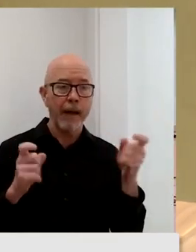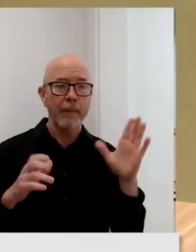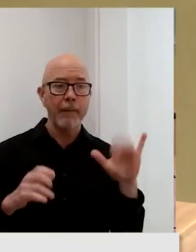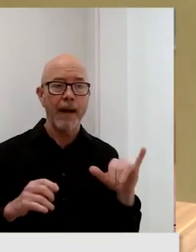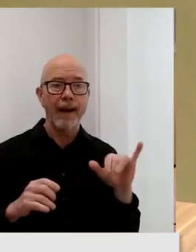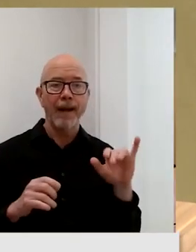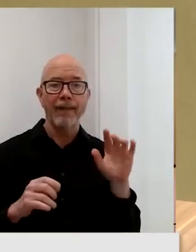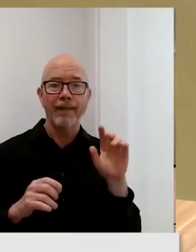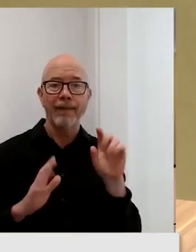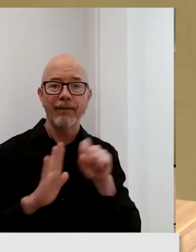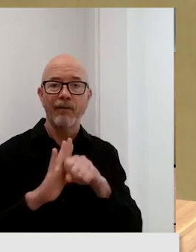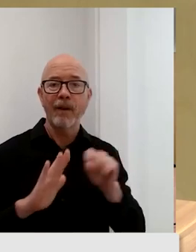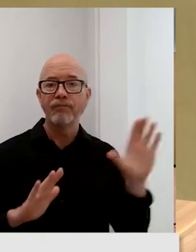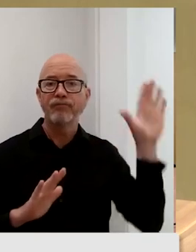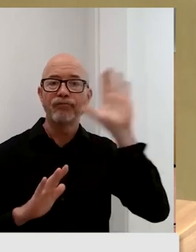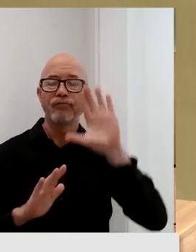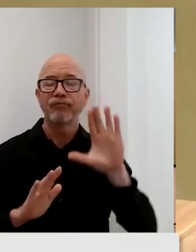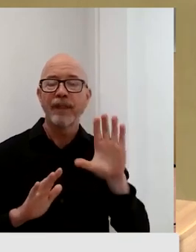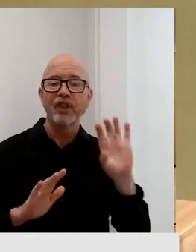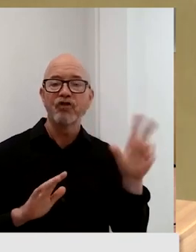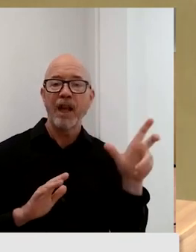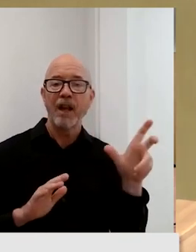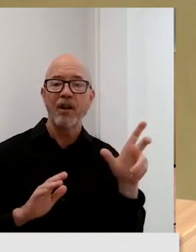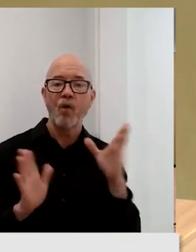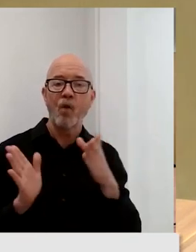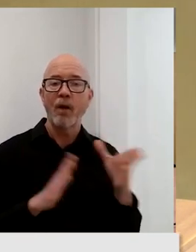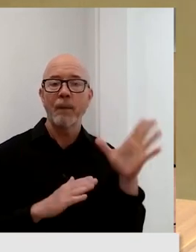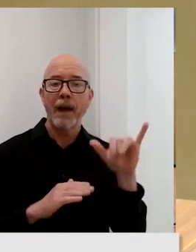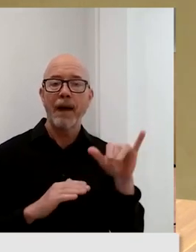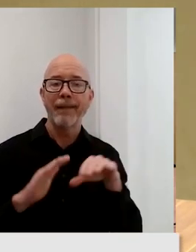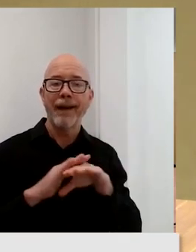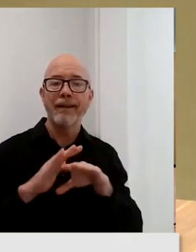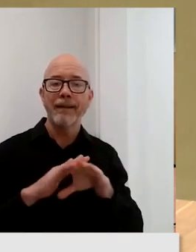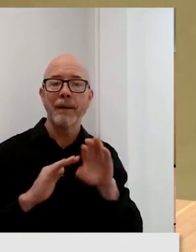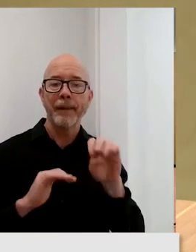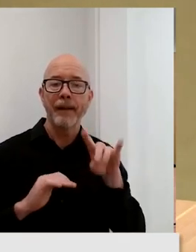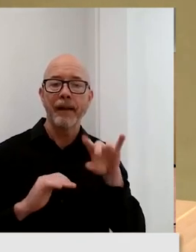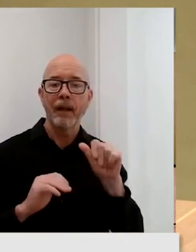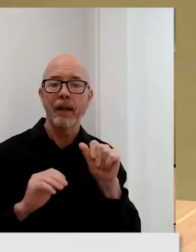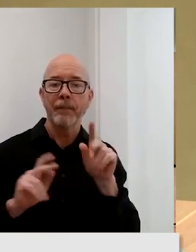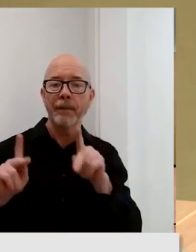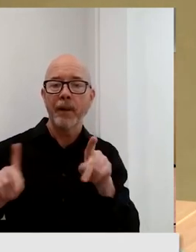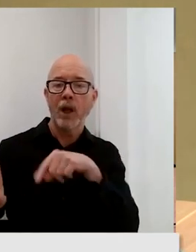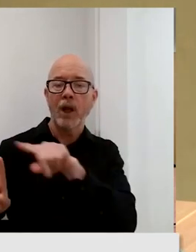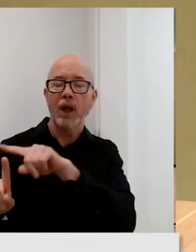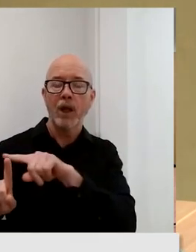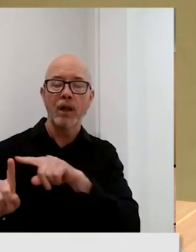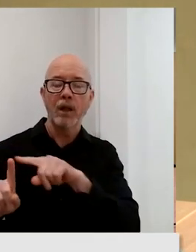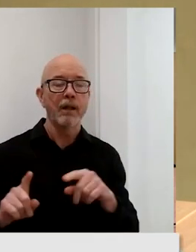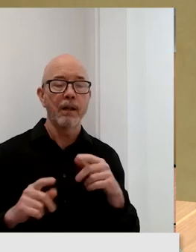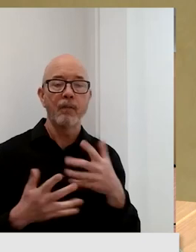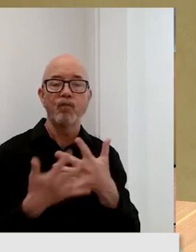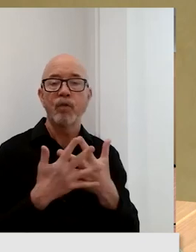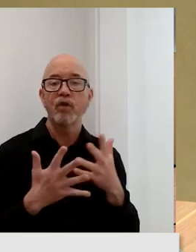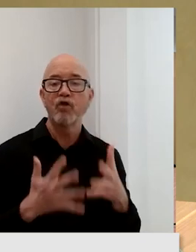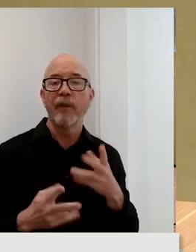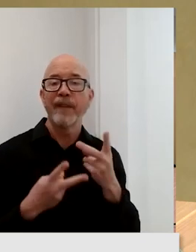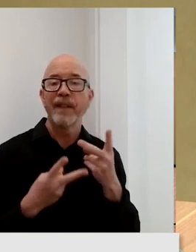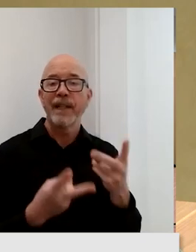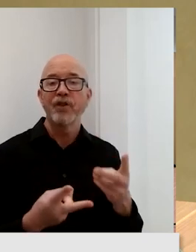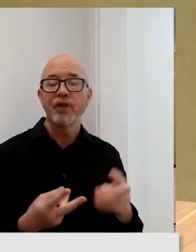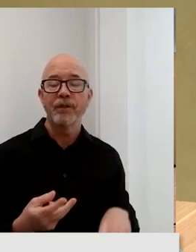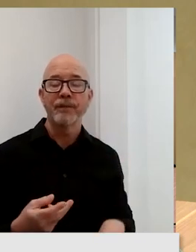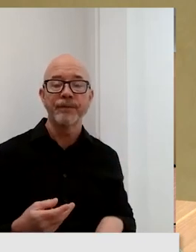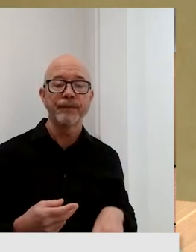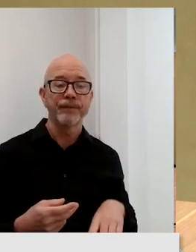with the access media organizations. Uh, prisoner visitation, uh, courts,